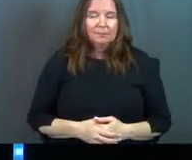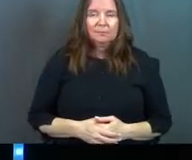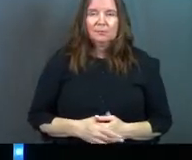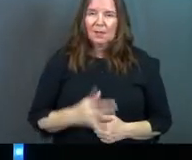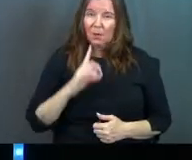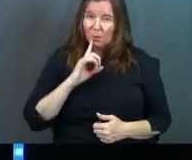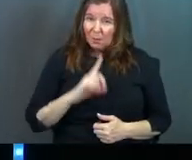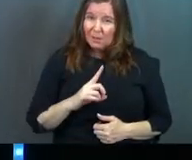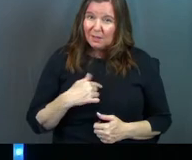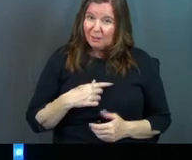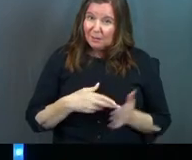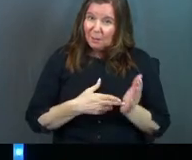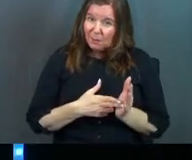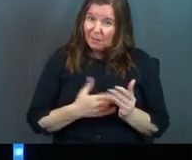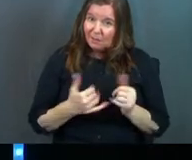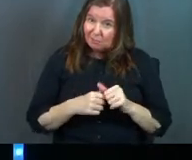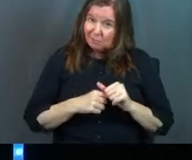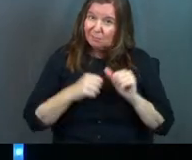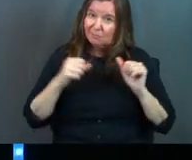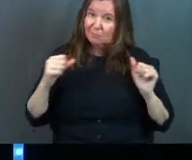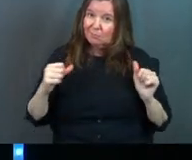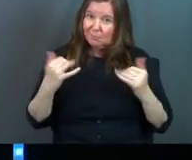Are we really being for real now?